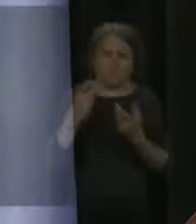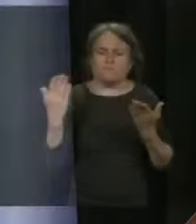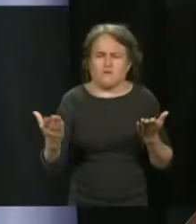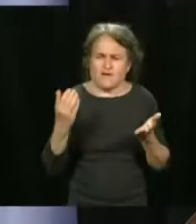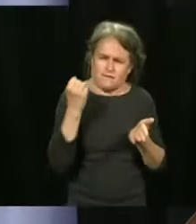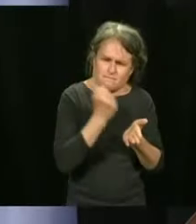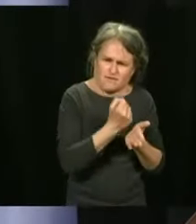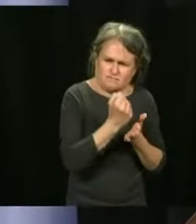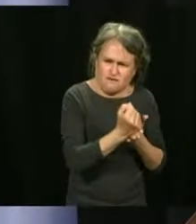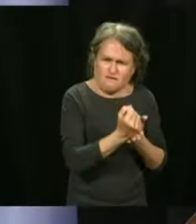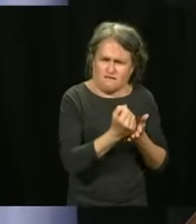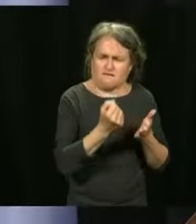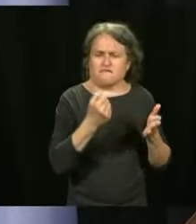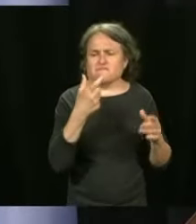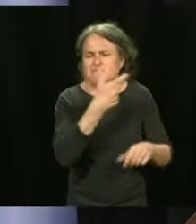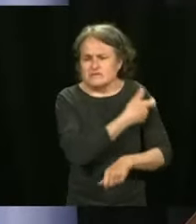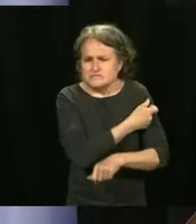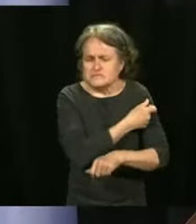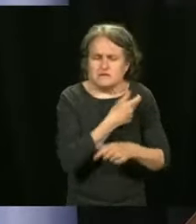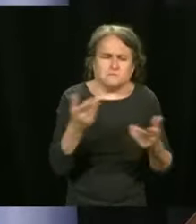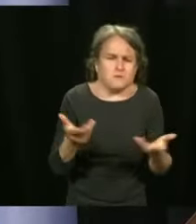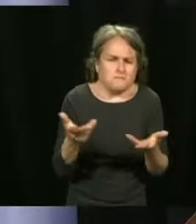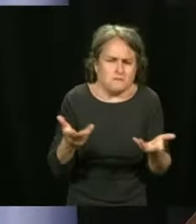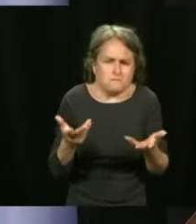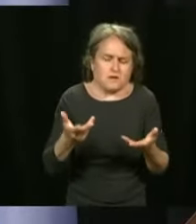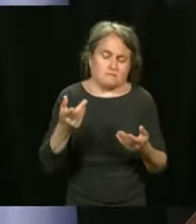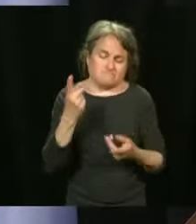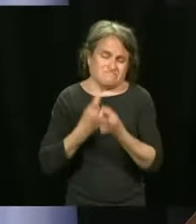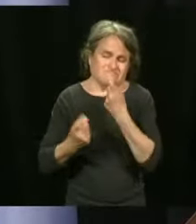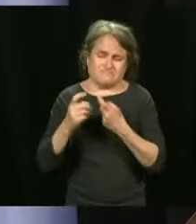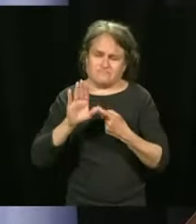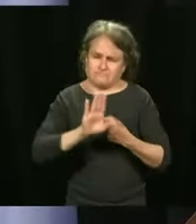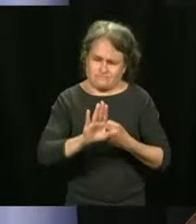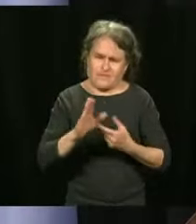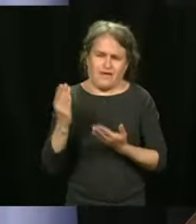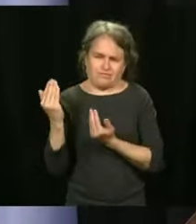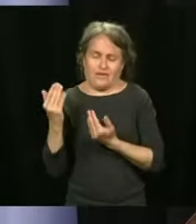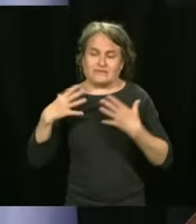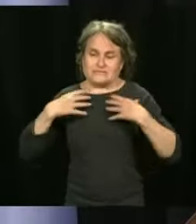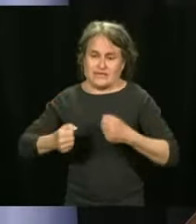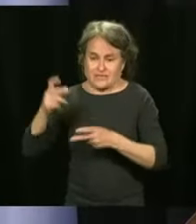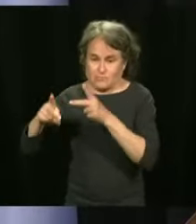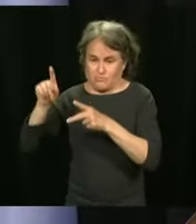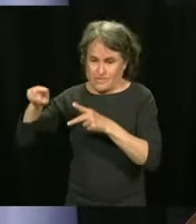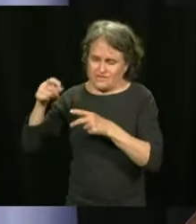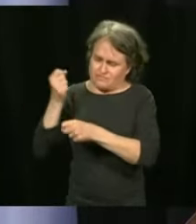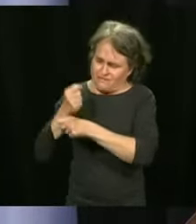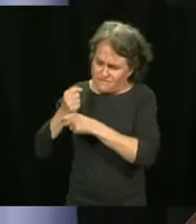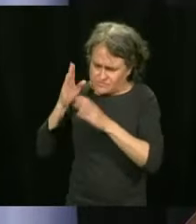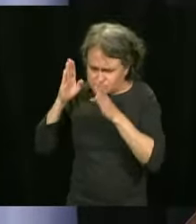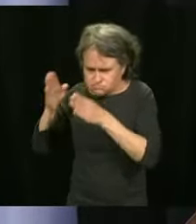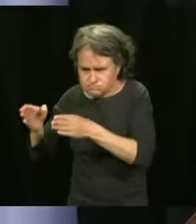to do intensive work on this, so we will come back to you shortly